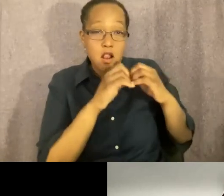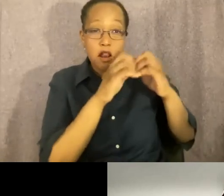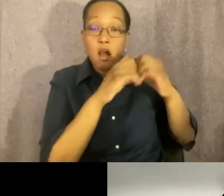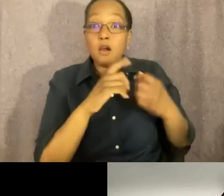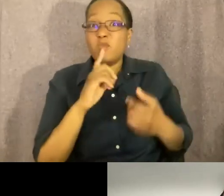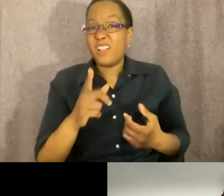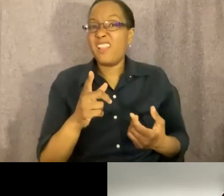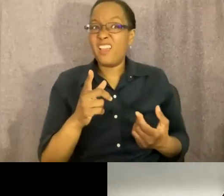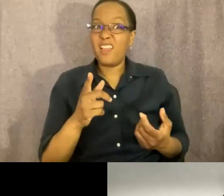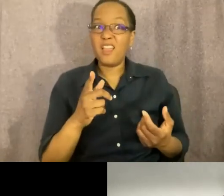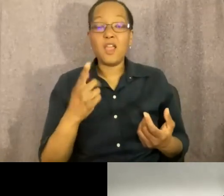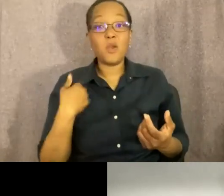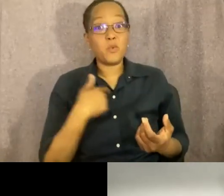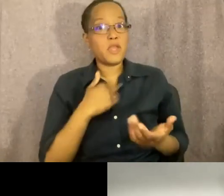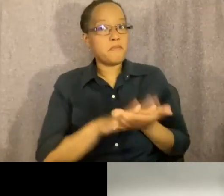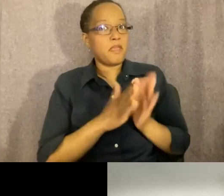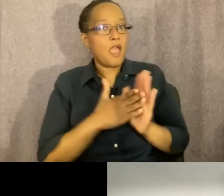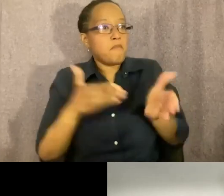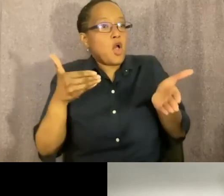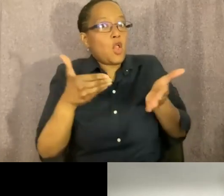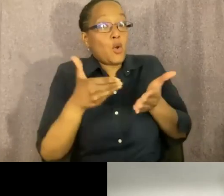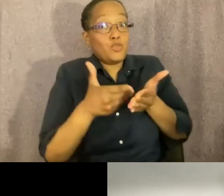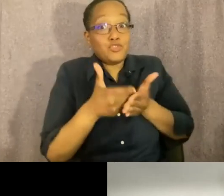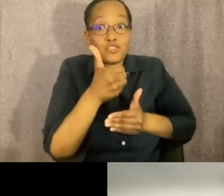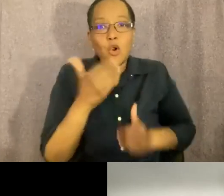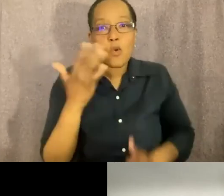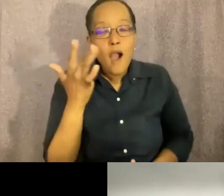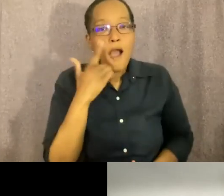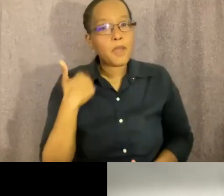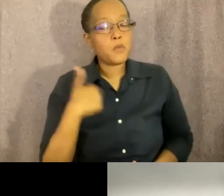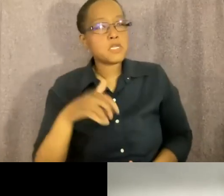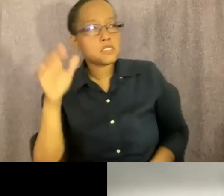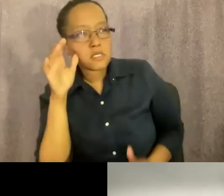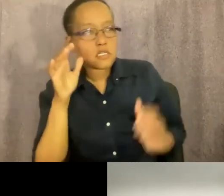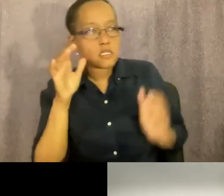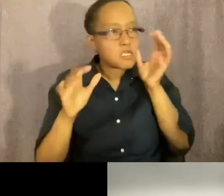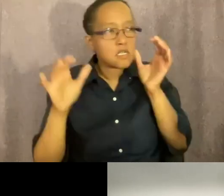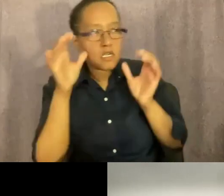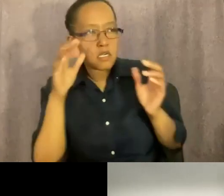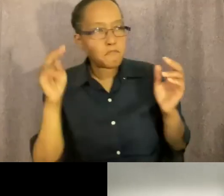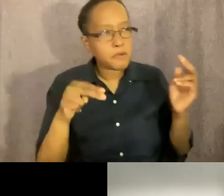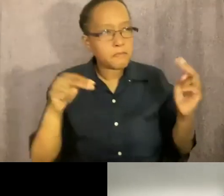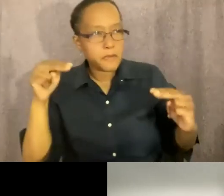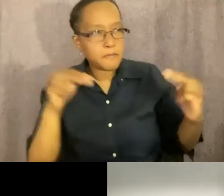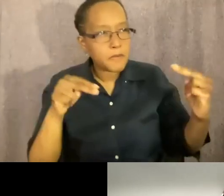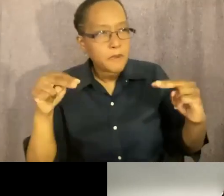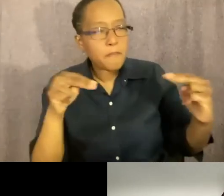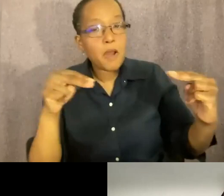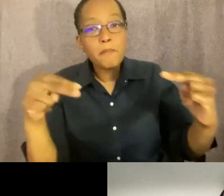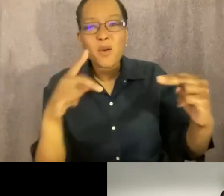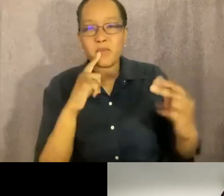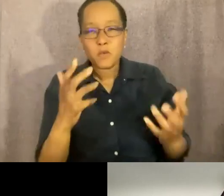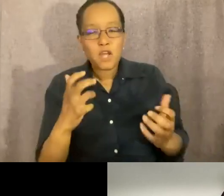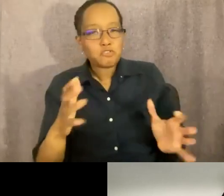did, we were able to hear each other's perspectives. And I think just trying to hear each other out. I think that's the most